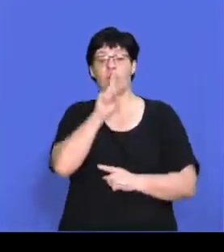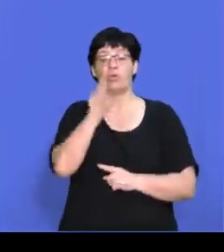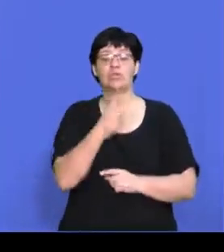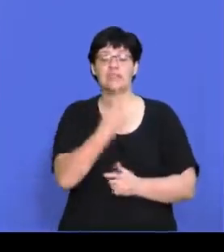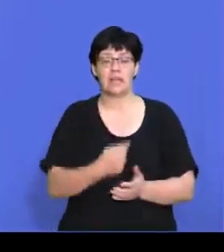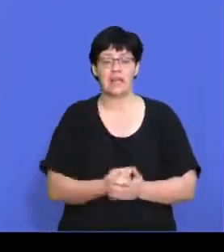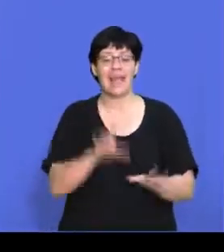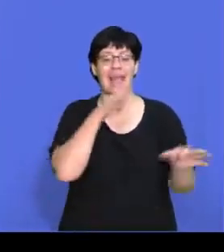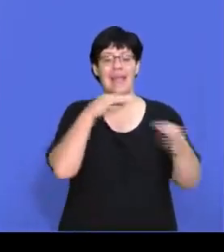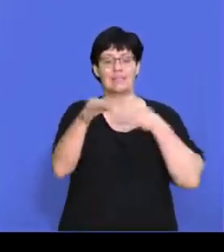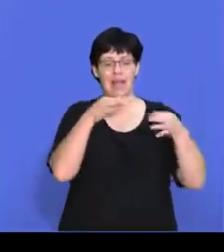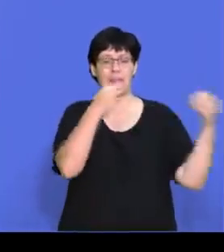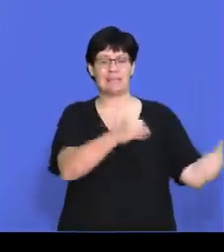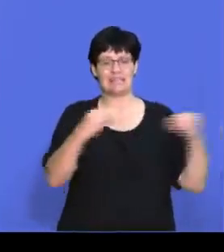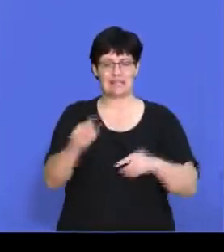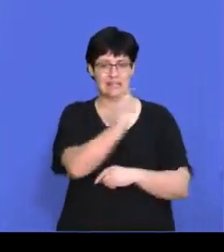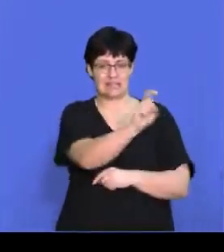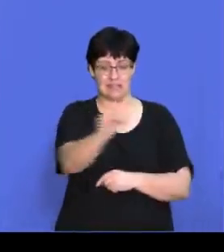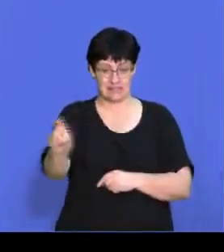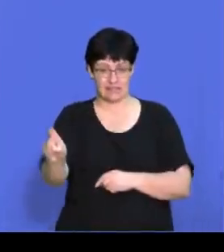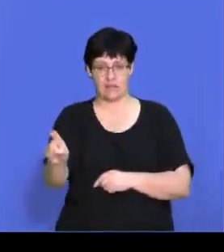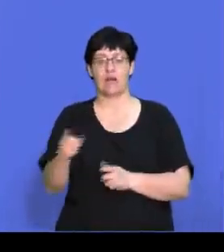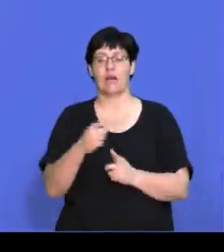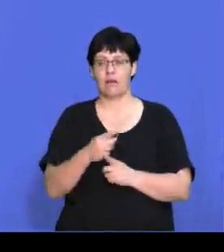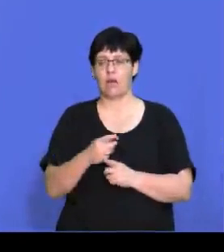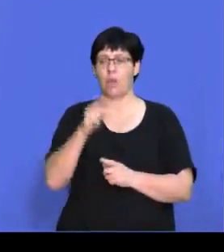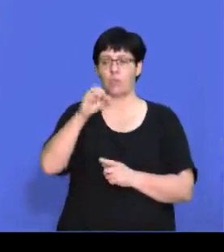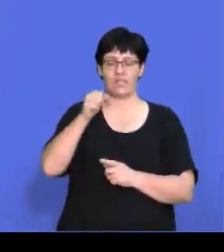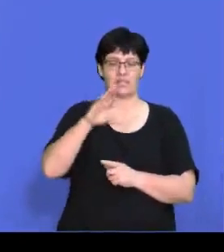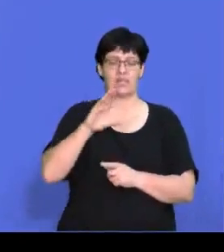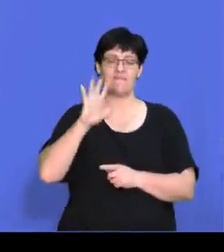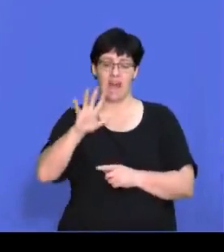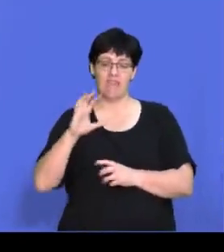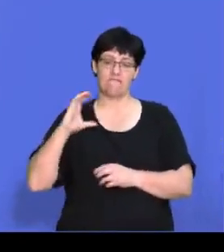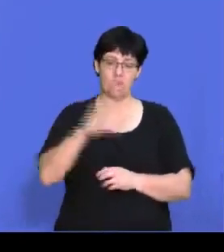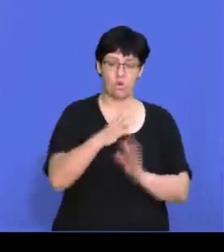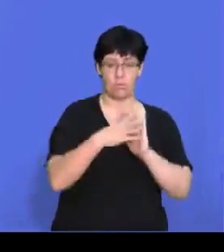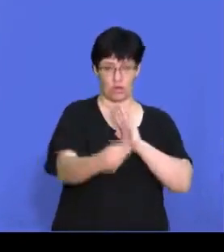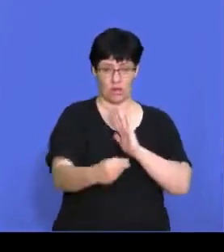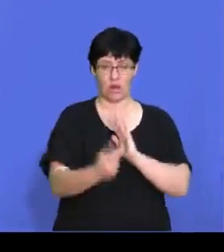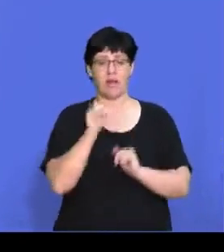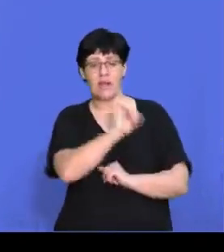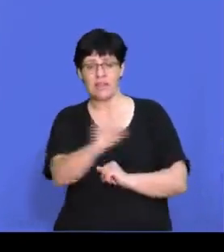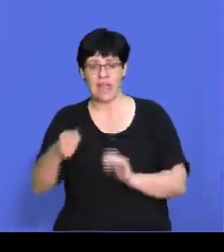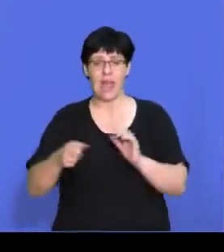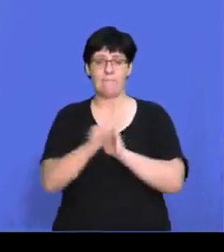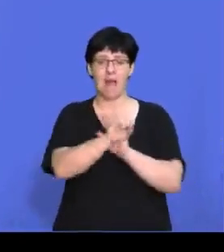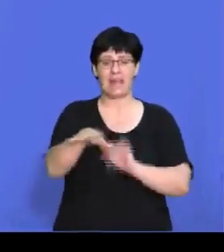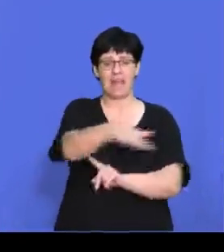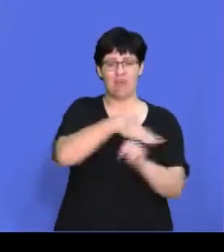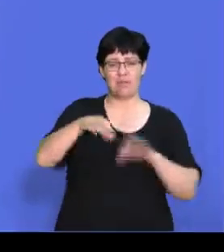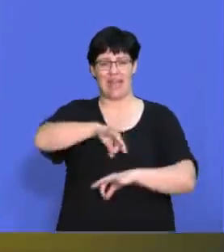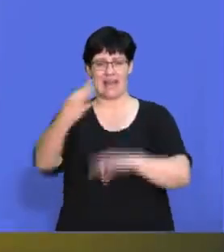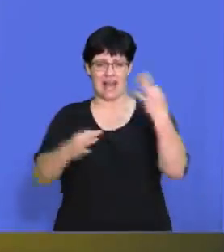businesses could apply Porter's Fire Forces model to analyze their market environments. Okay, so market